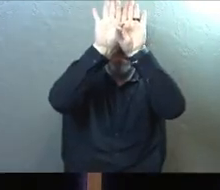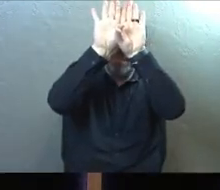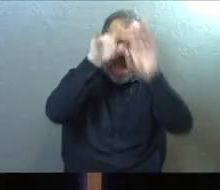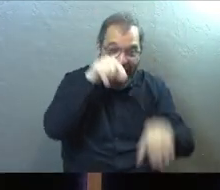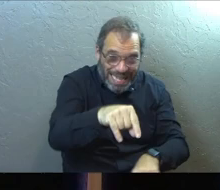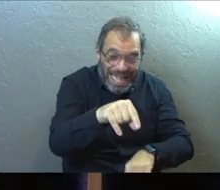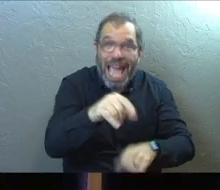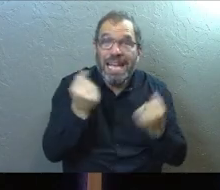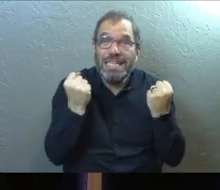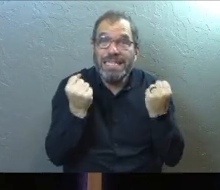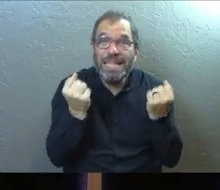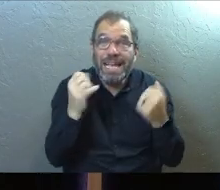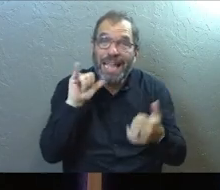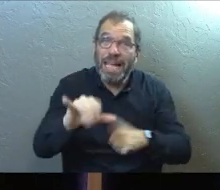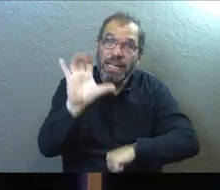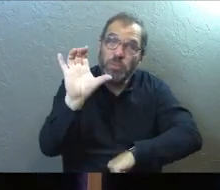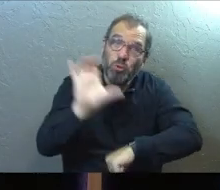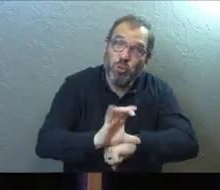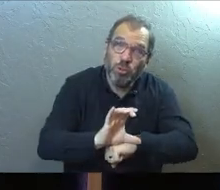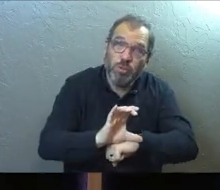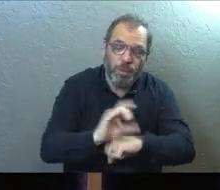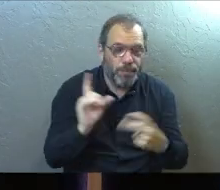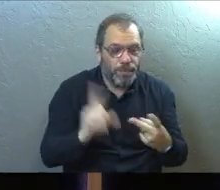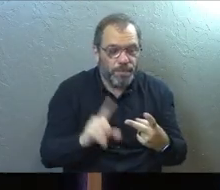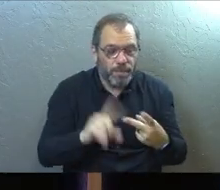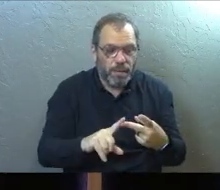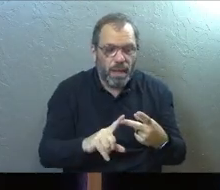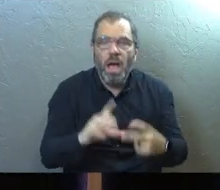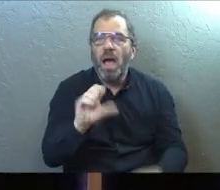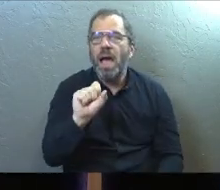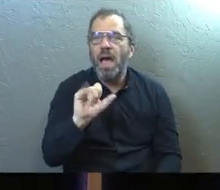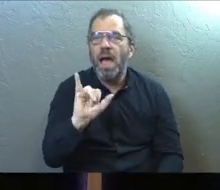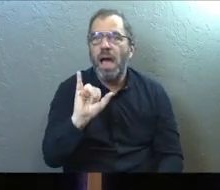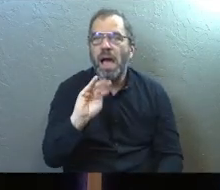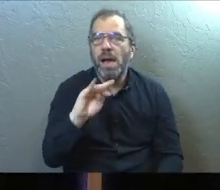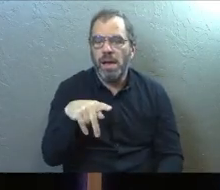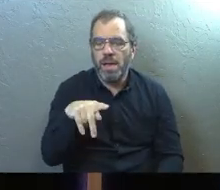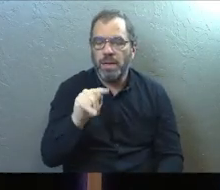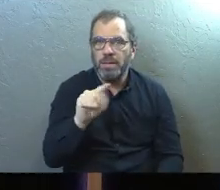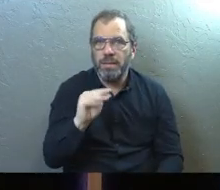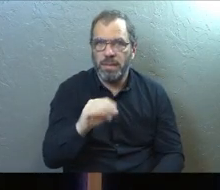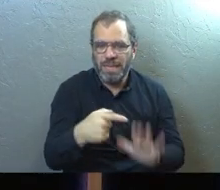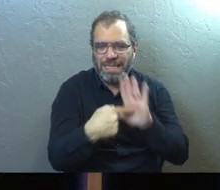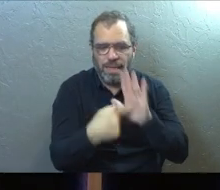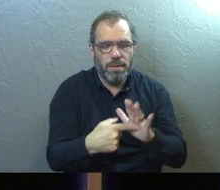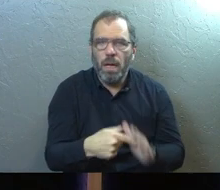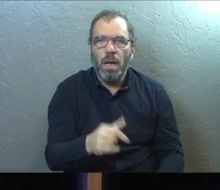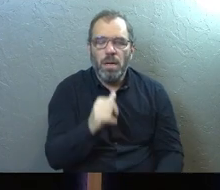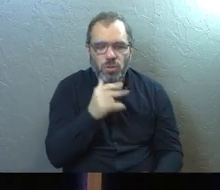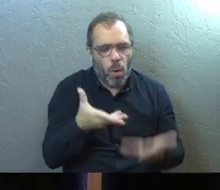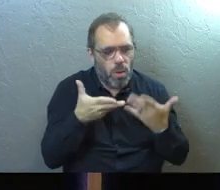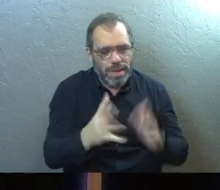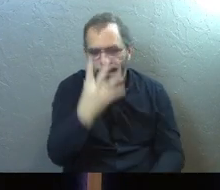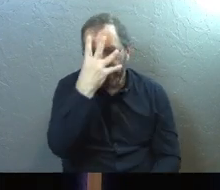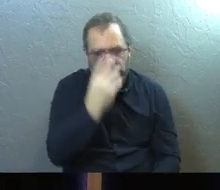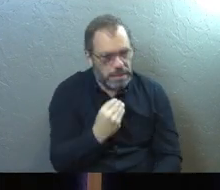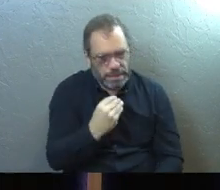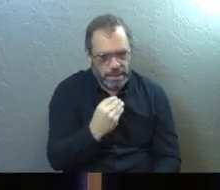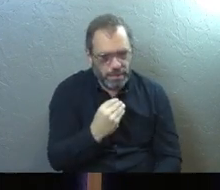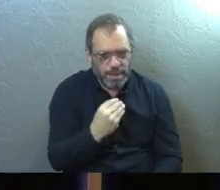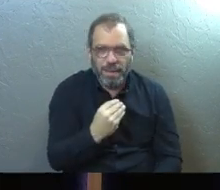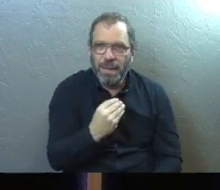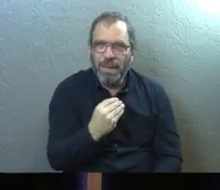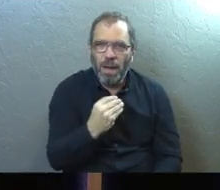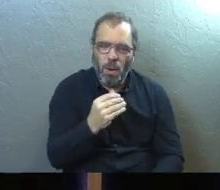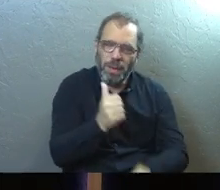sang it in church. Next symptoms. Verse four, you don't let me sleep. I